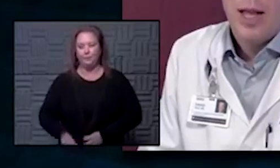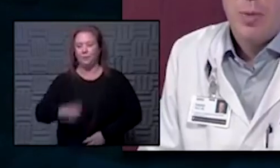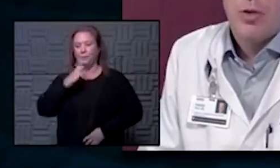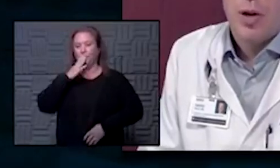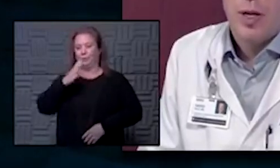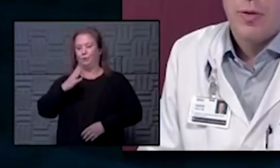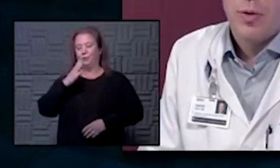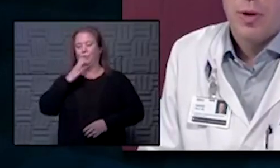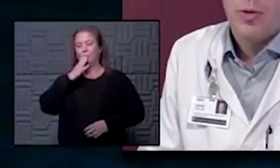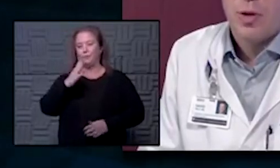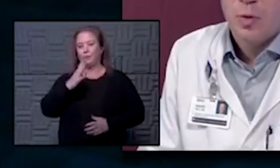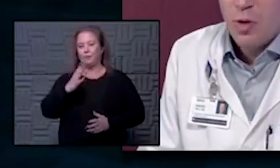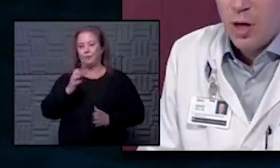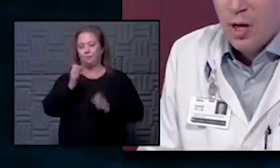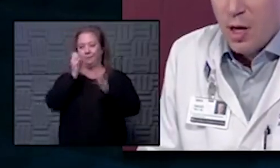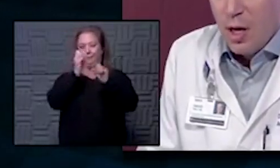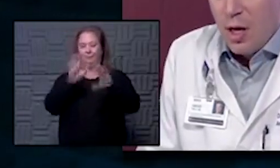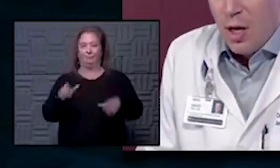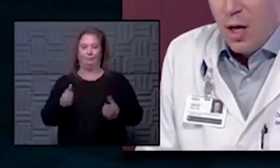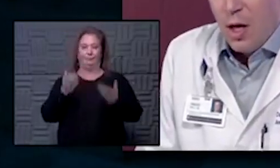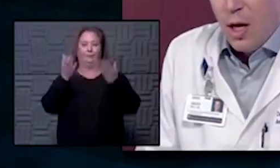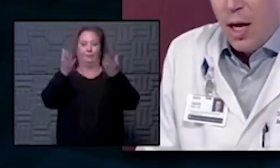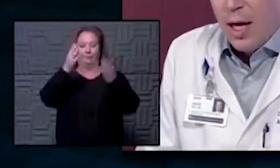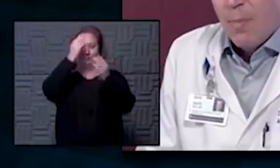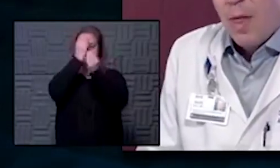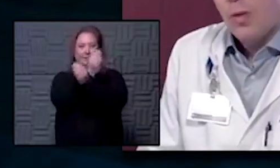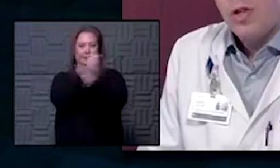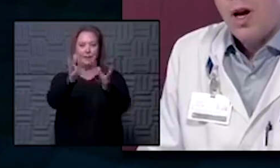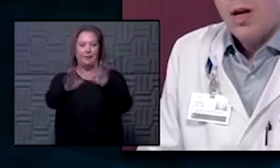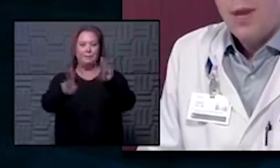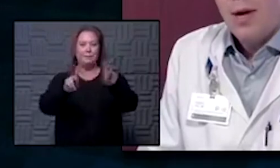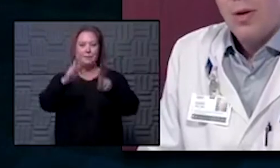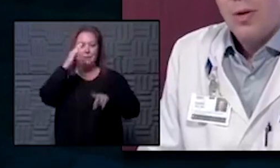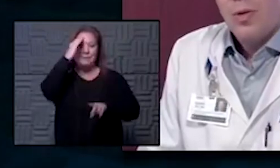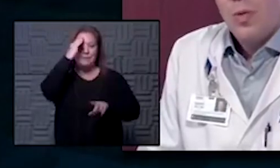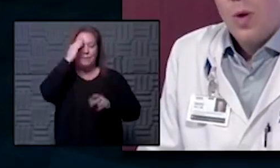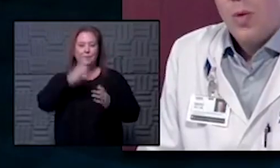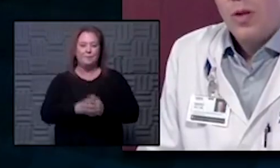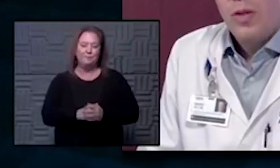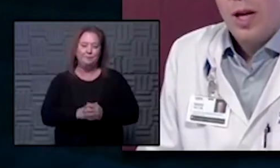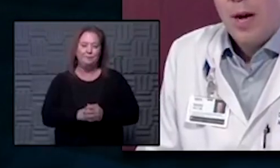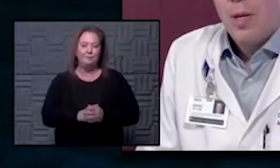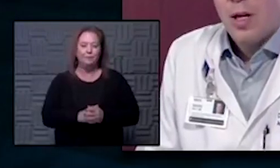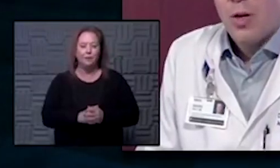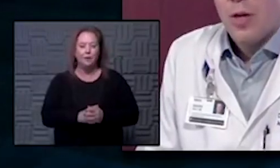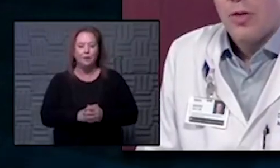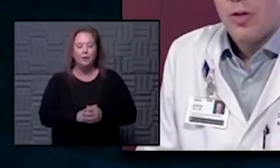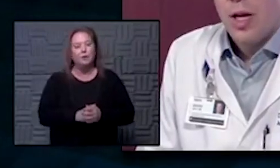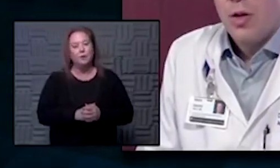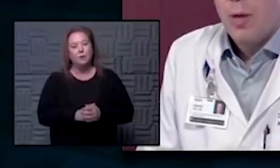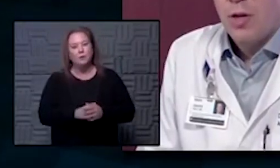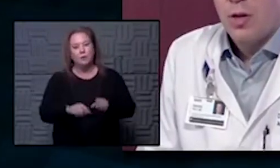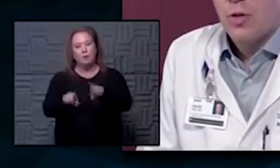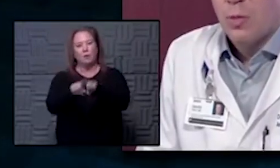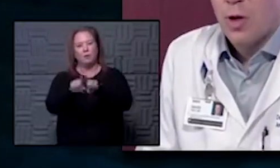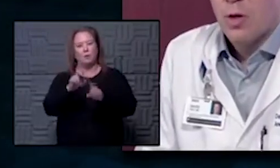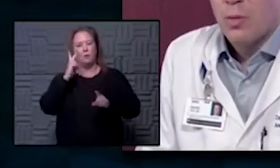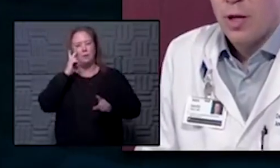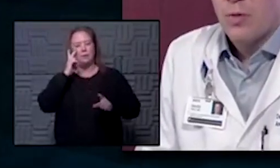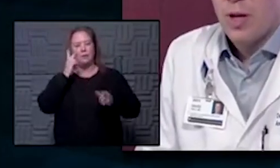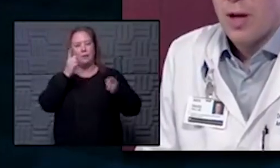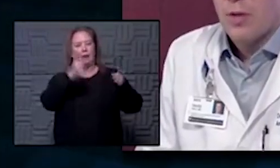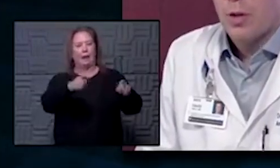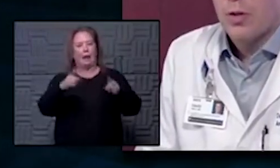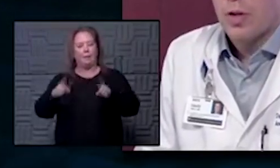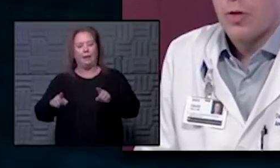provide that picture I think for the rest of the community. Um as we talk about what we see happening across the state you mentioned smaller